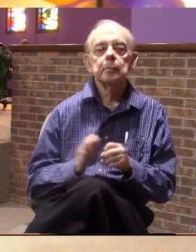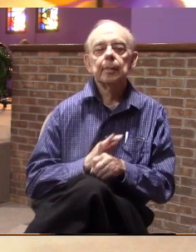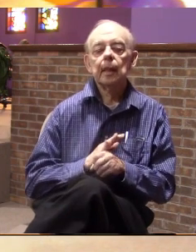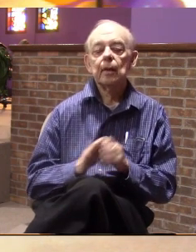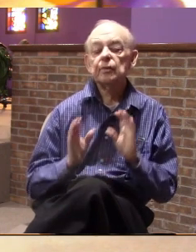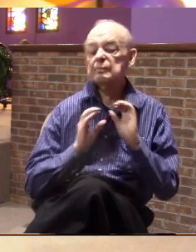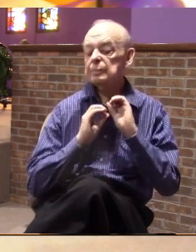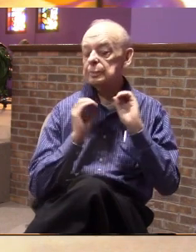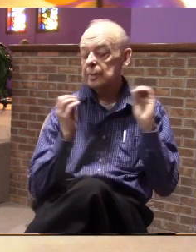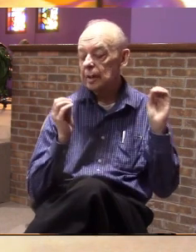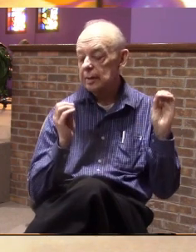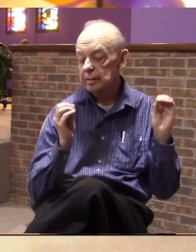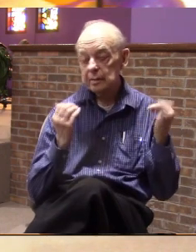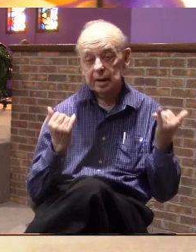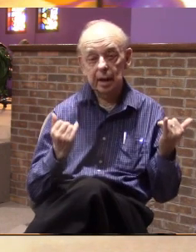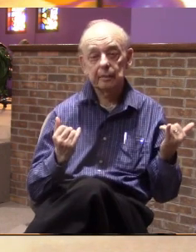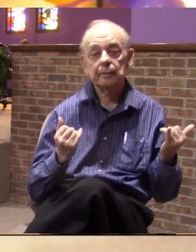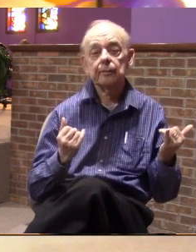nothing.